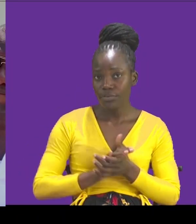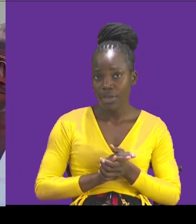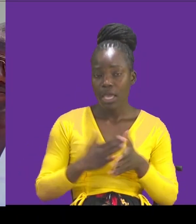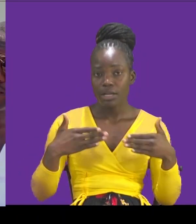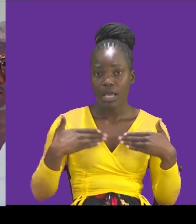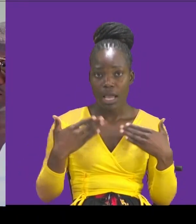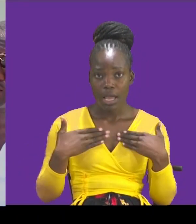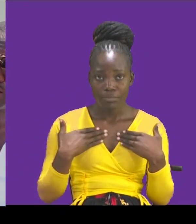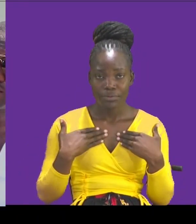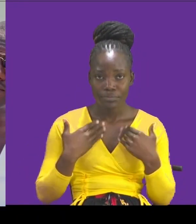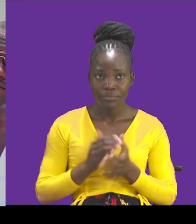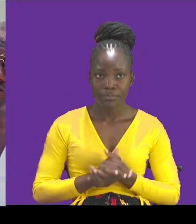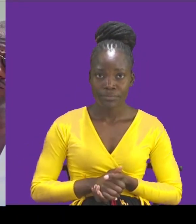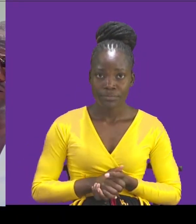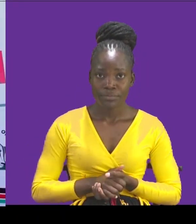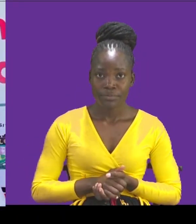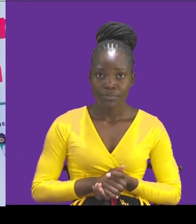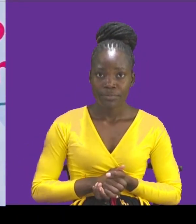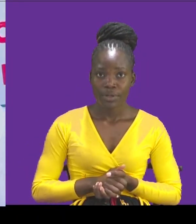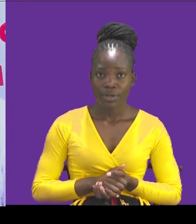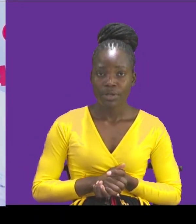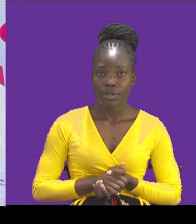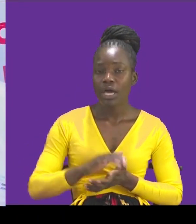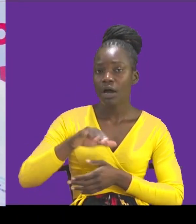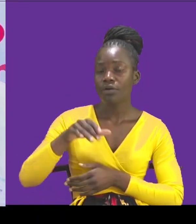to personally they come to the government of Mombasa. How